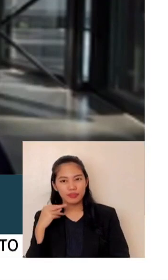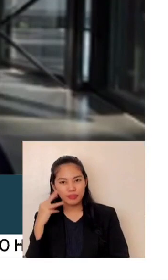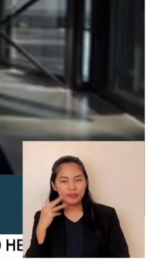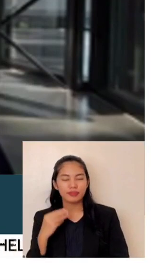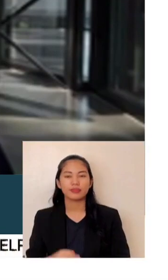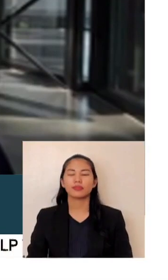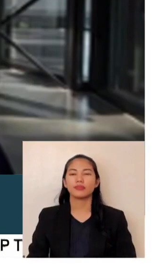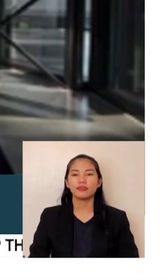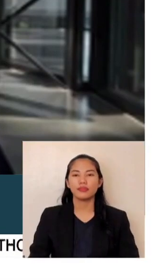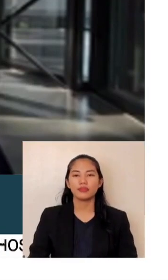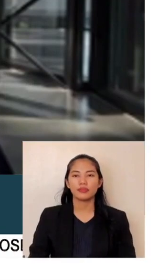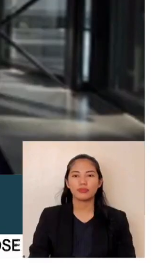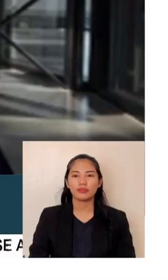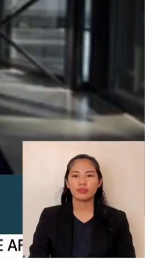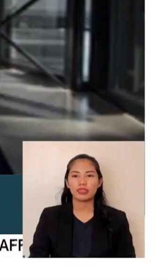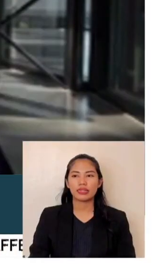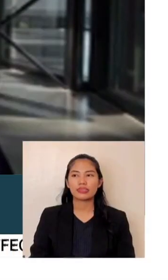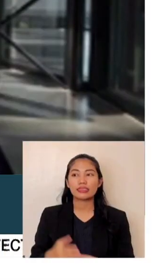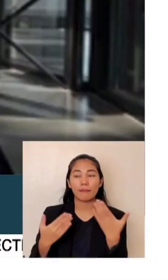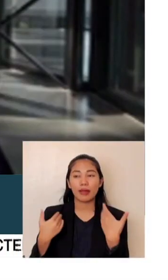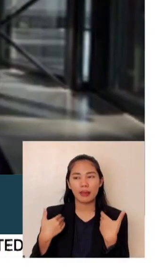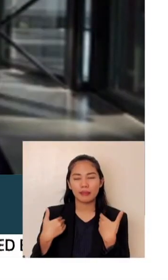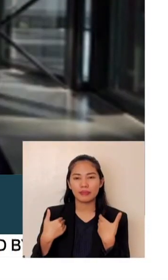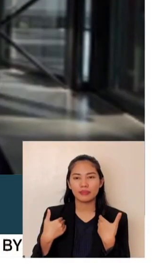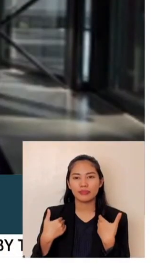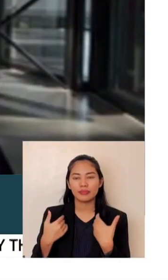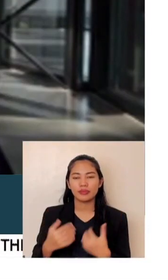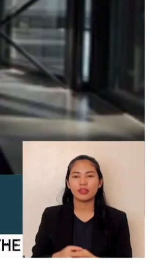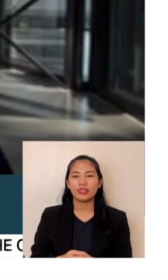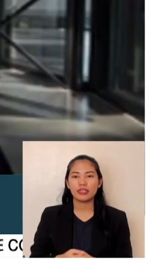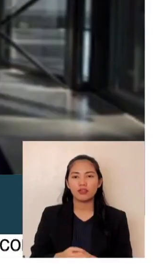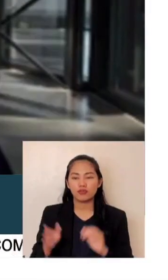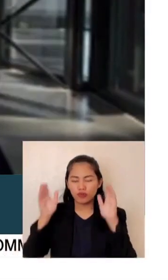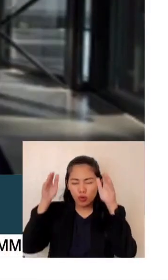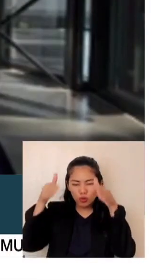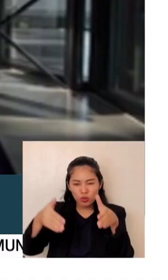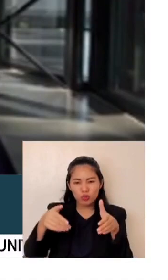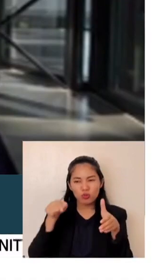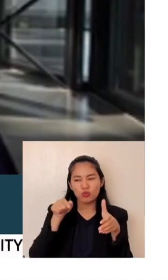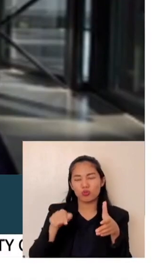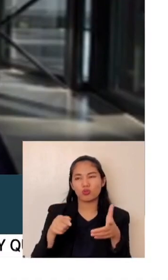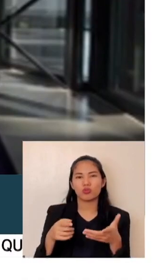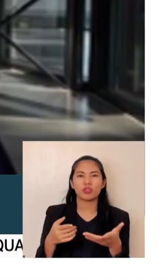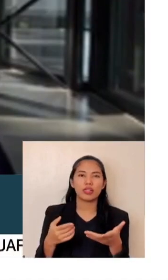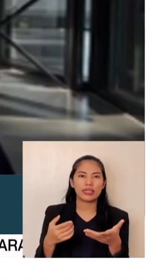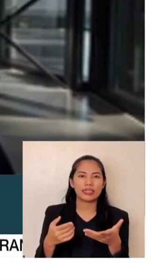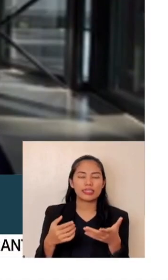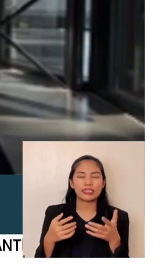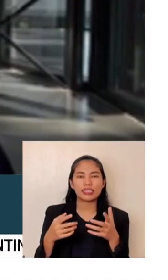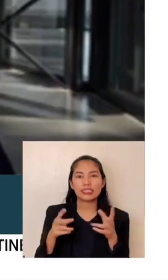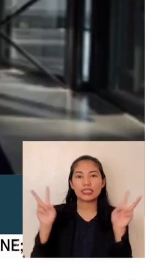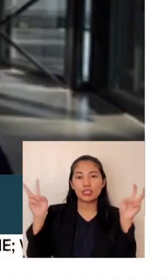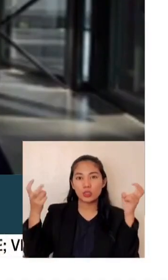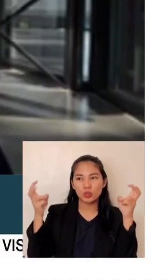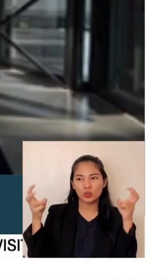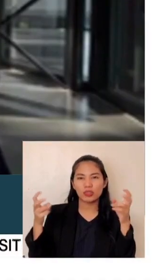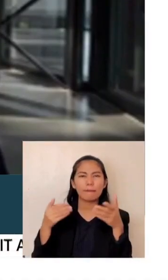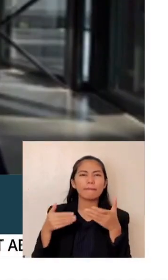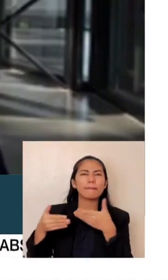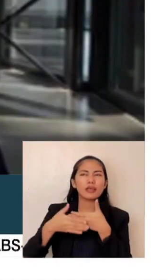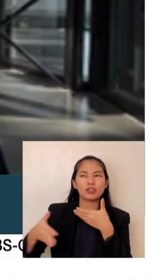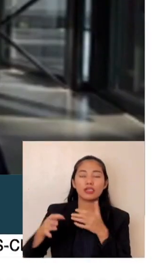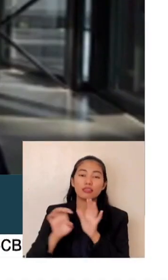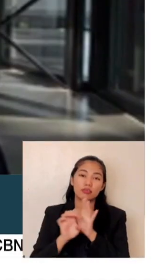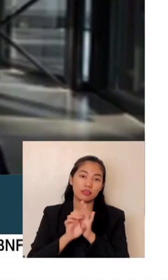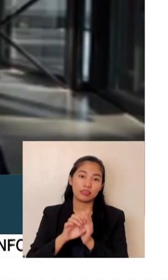issues that are quite, you know, beyond their comfort zone. For Mayor Isco, he did well